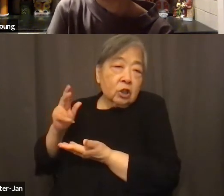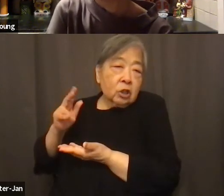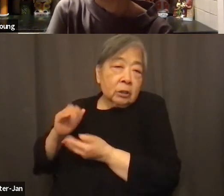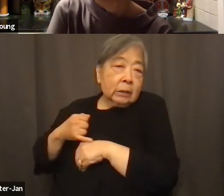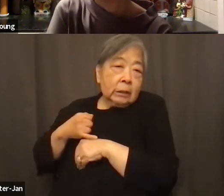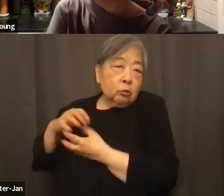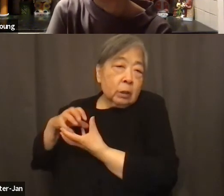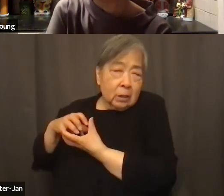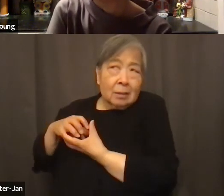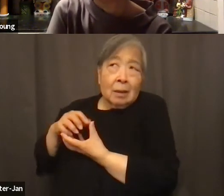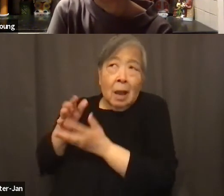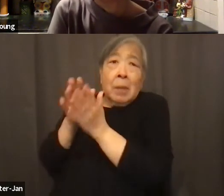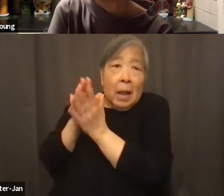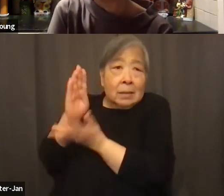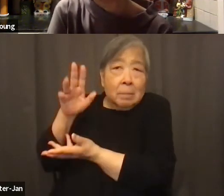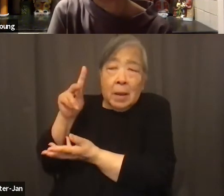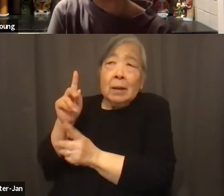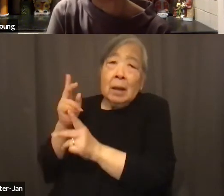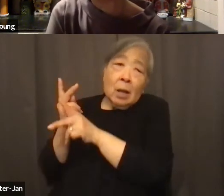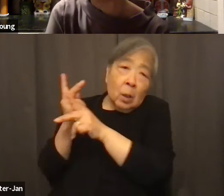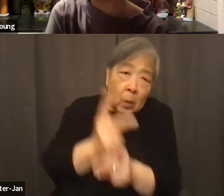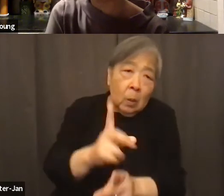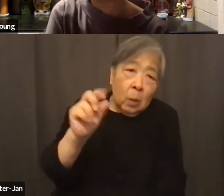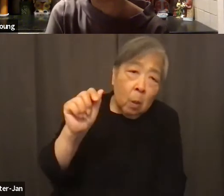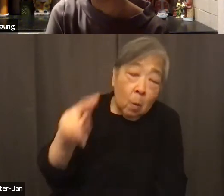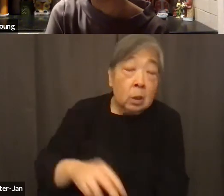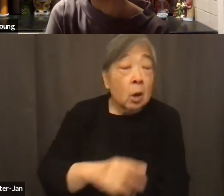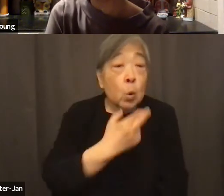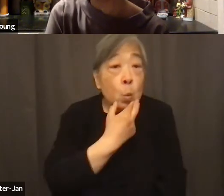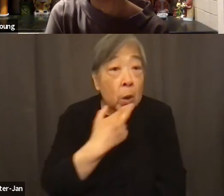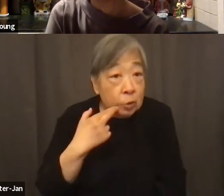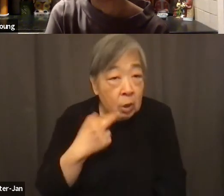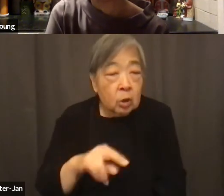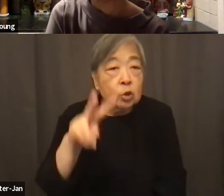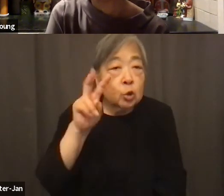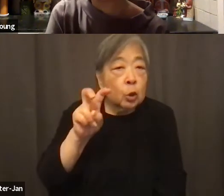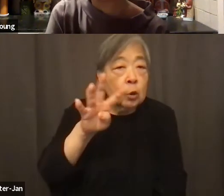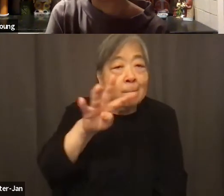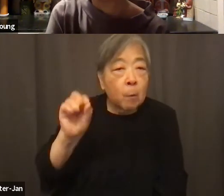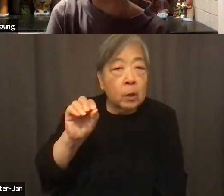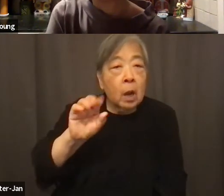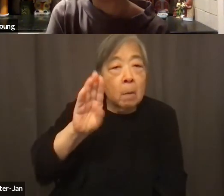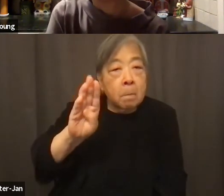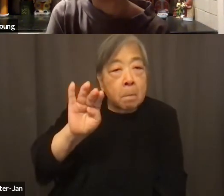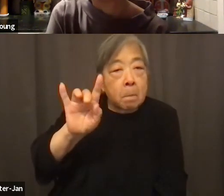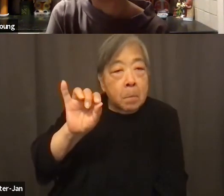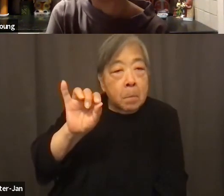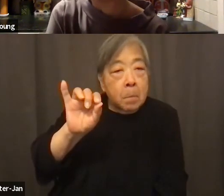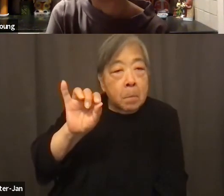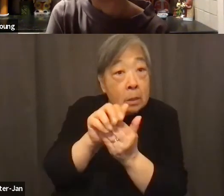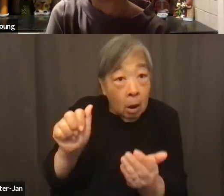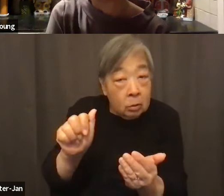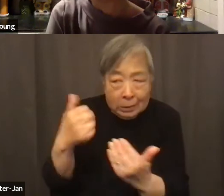the loans. The restaurant industry alone suffered $240 billion this past year.